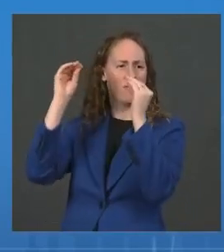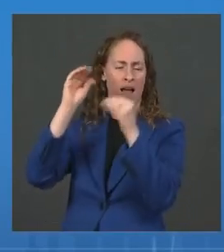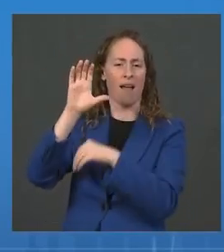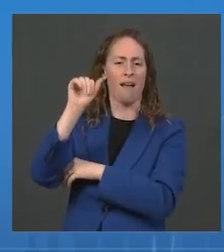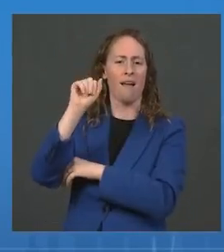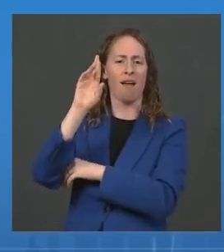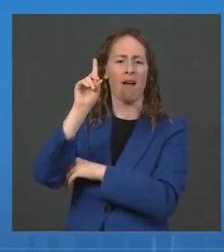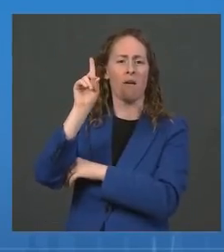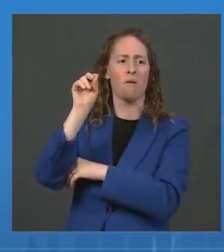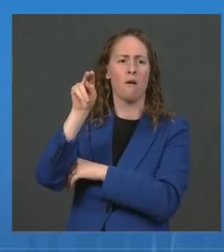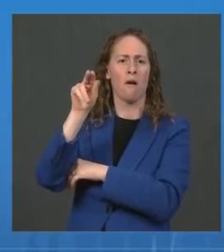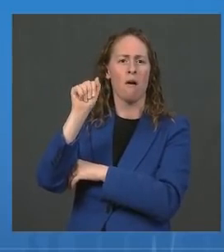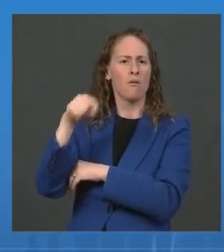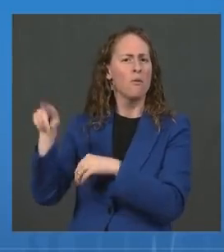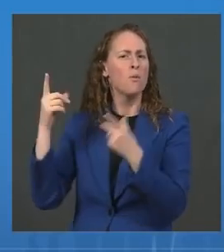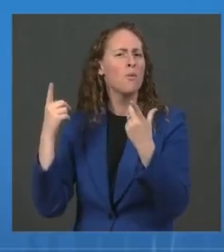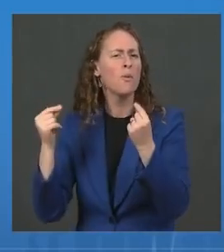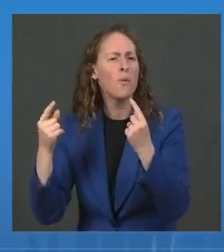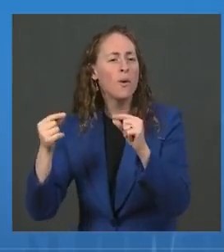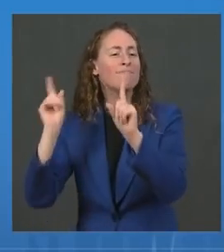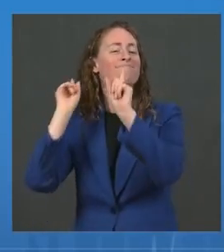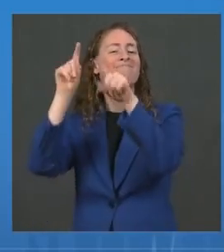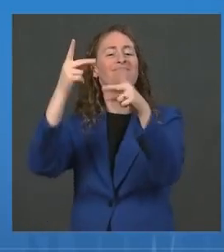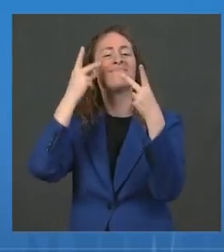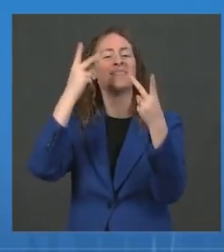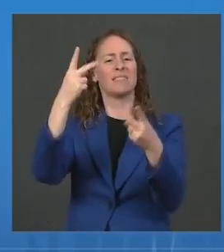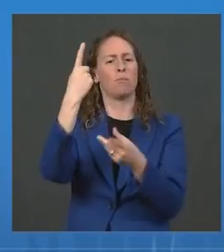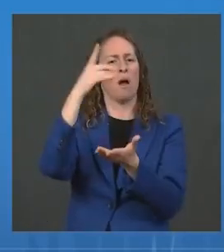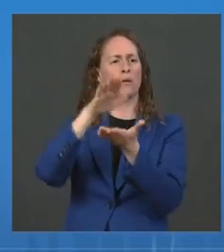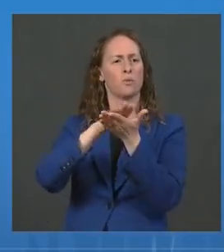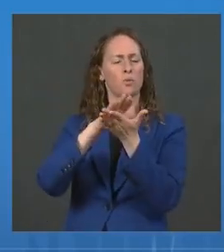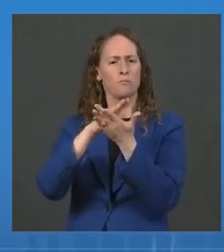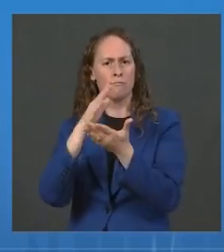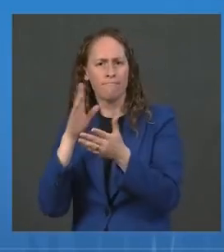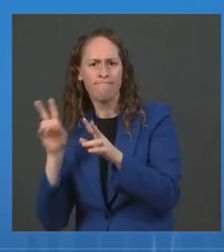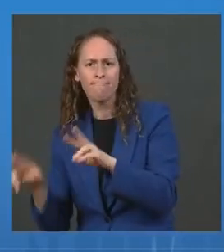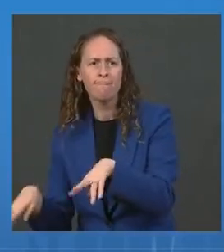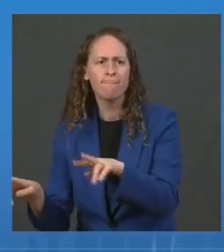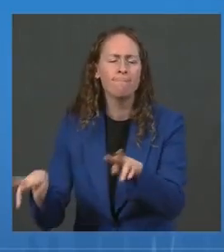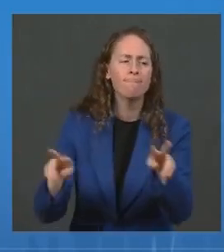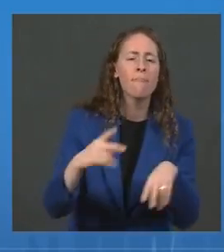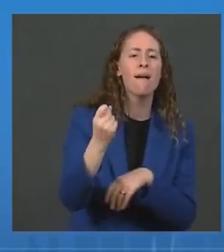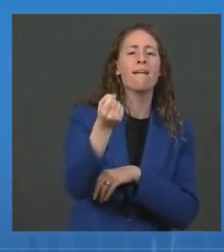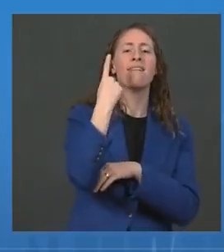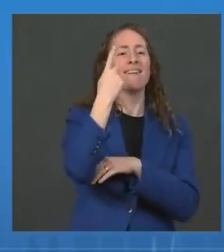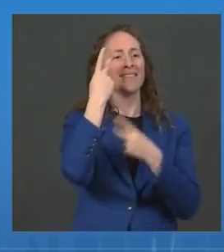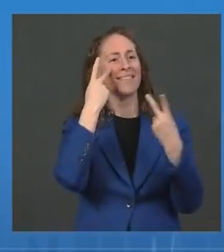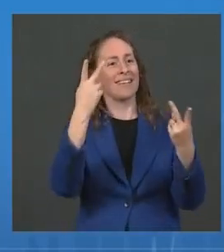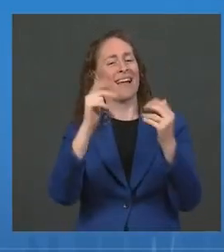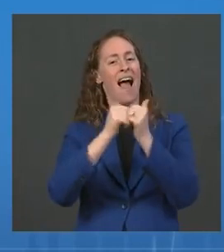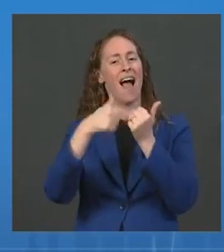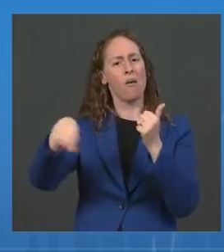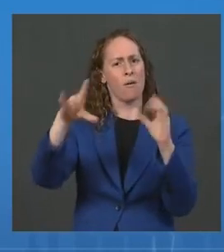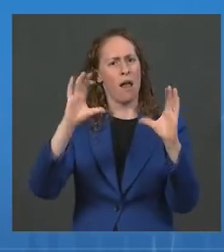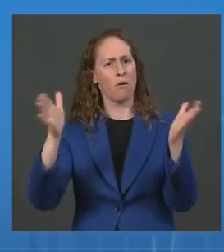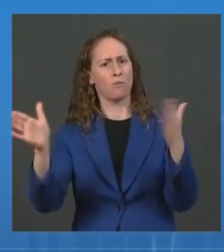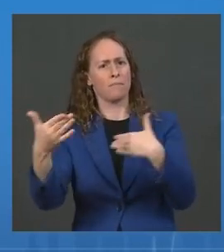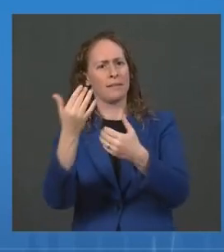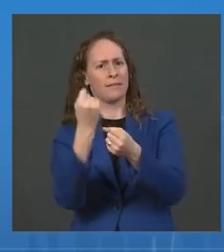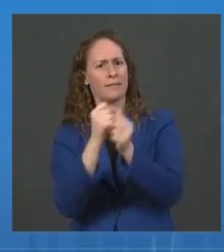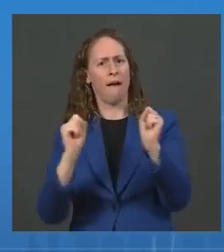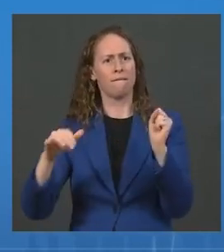the steps the school is taking to ensure kids are safe and in the classroom. They're doing what works,